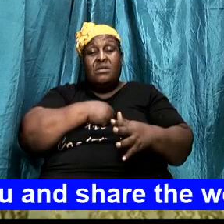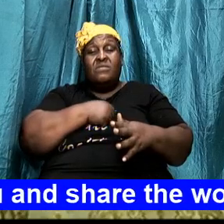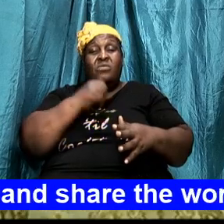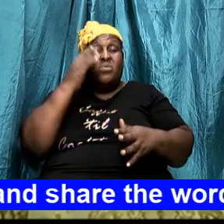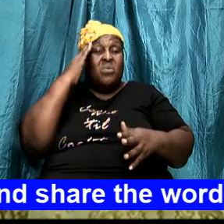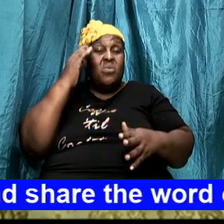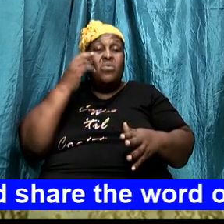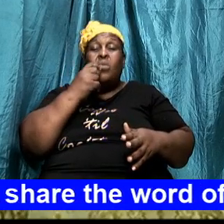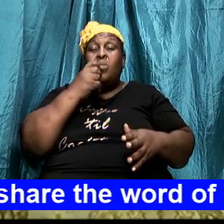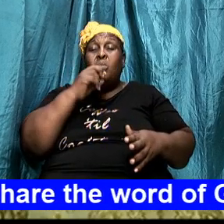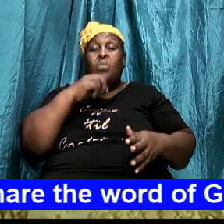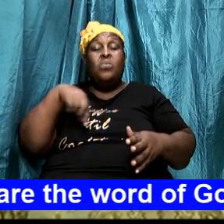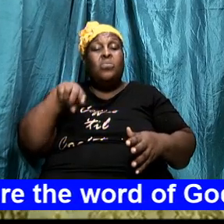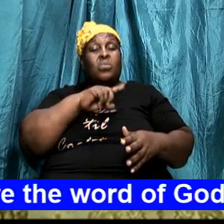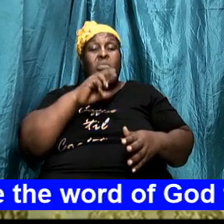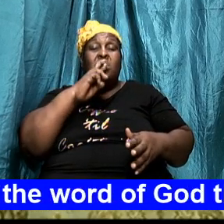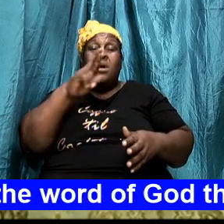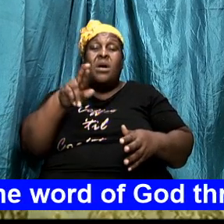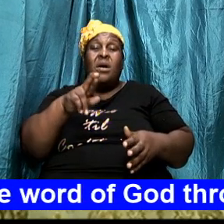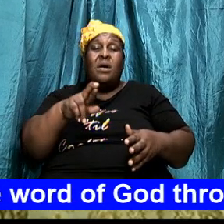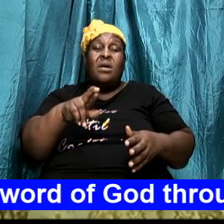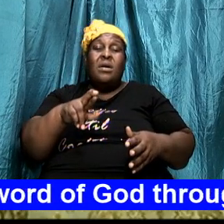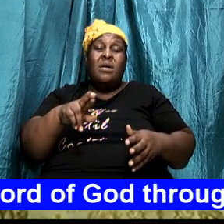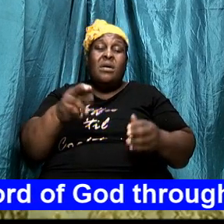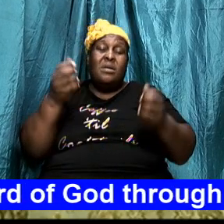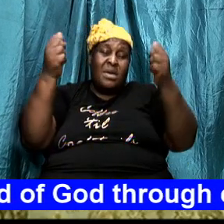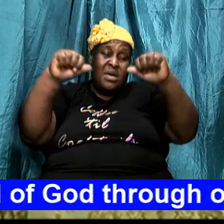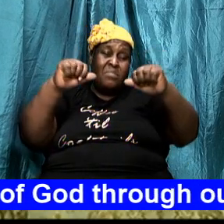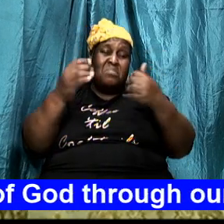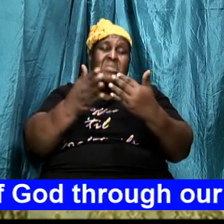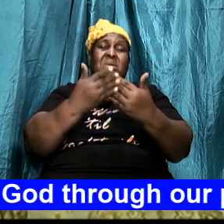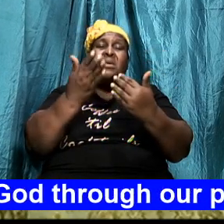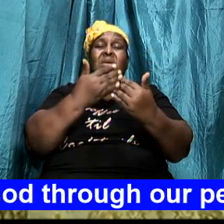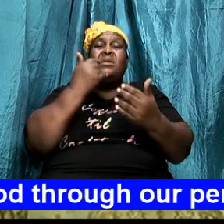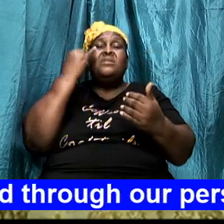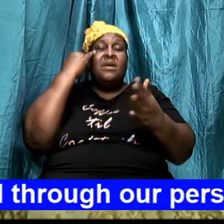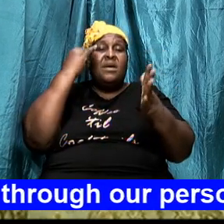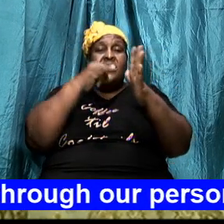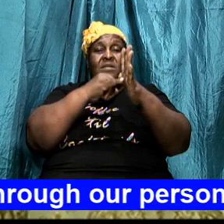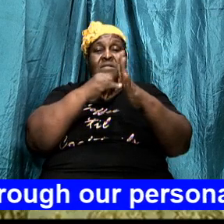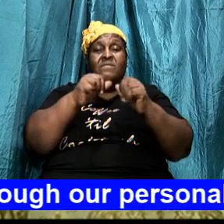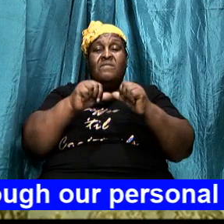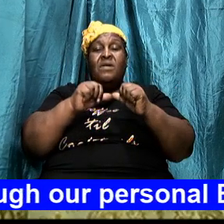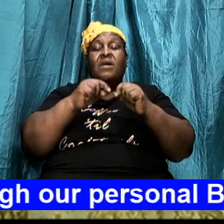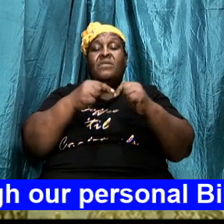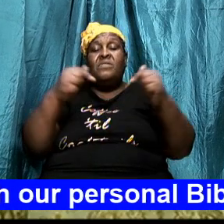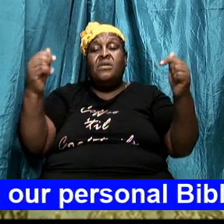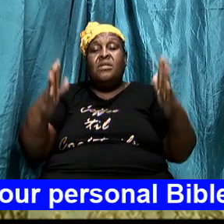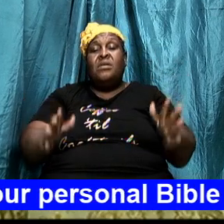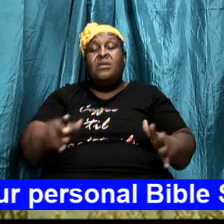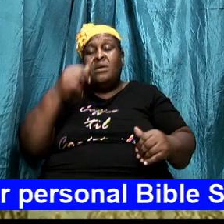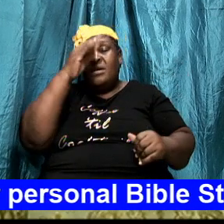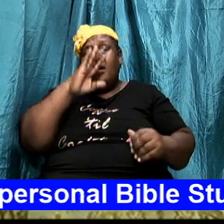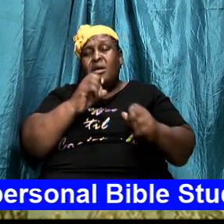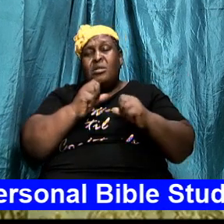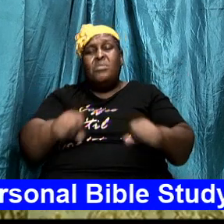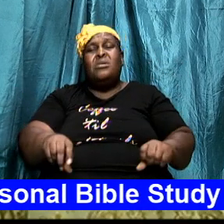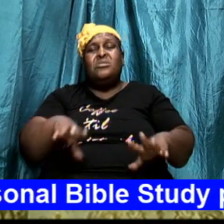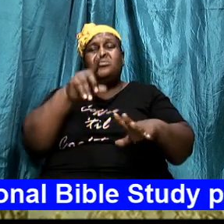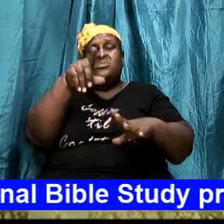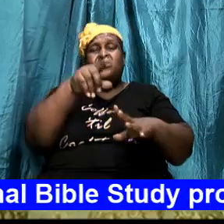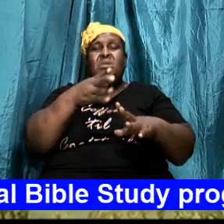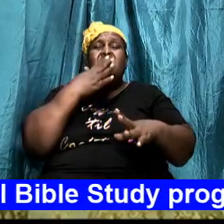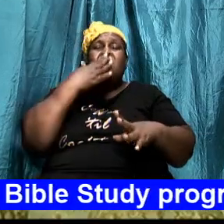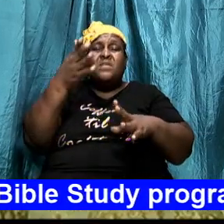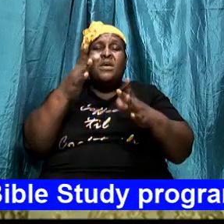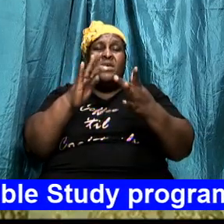then we are going to be able to easily identify the enemy God bless you tonight thank you for streaming